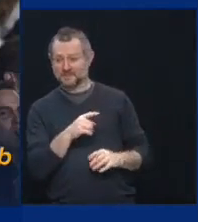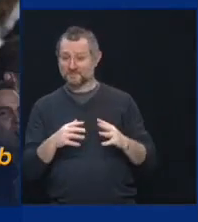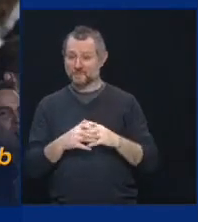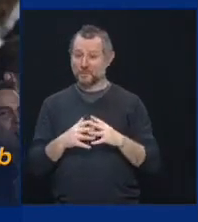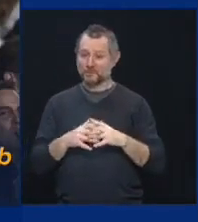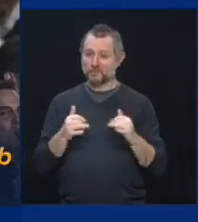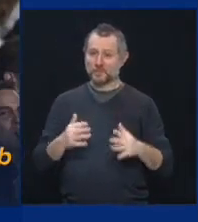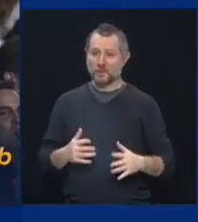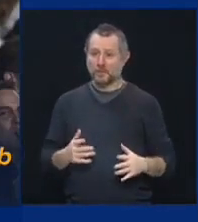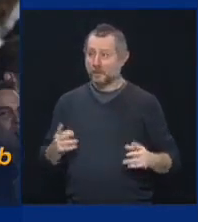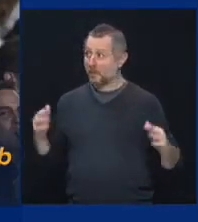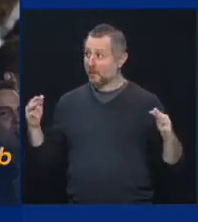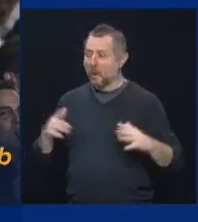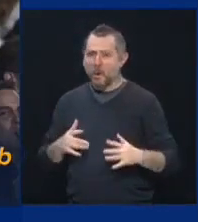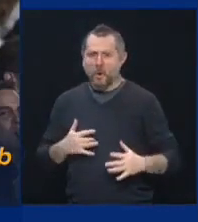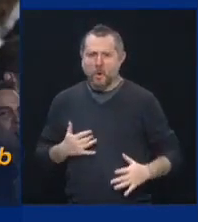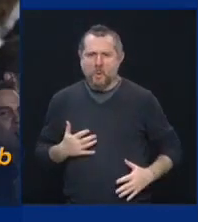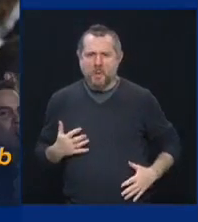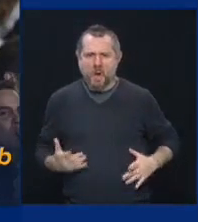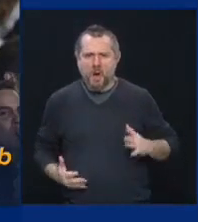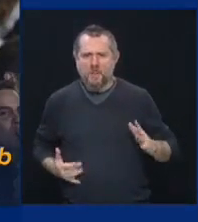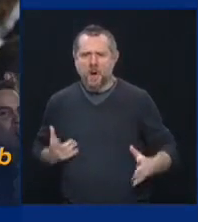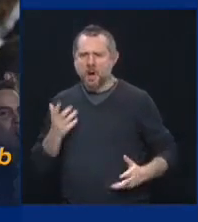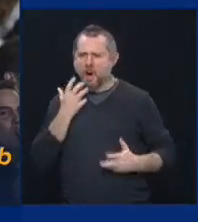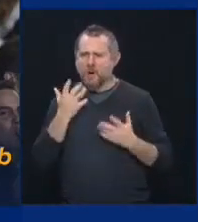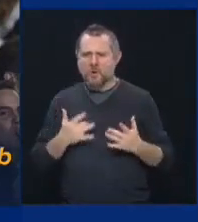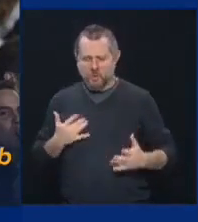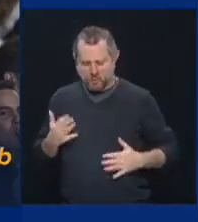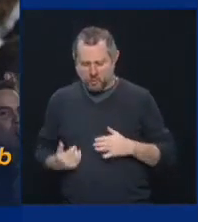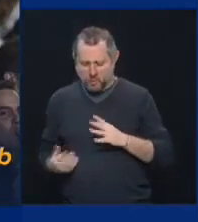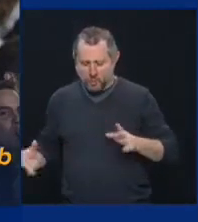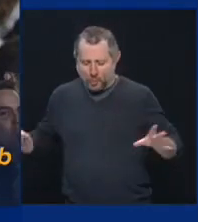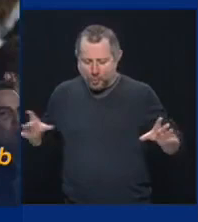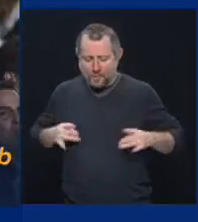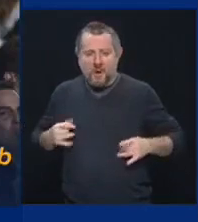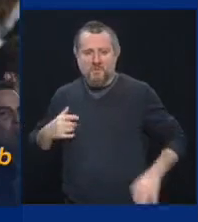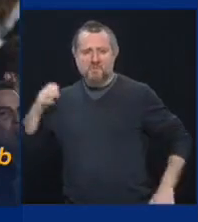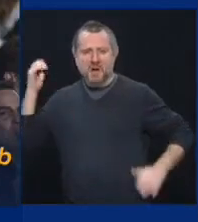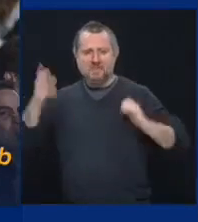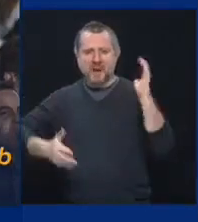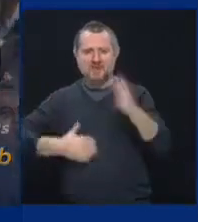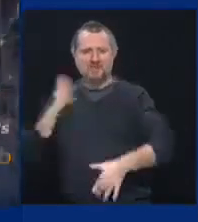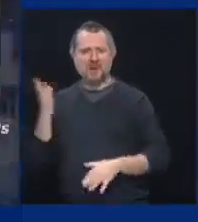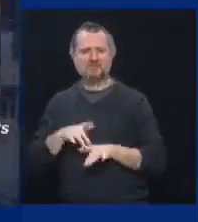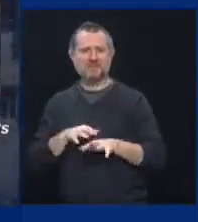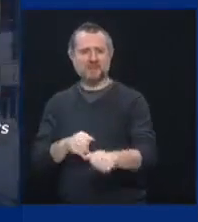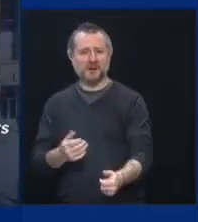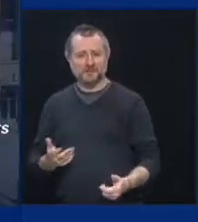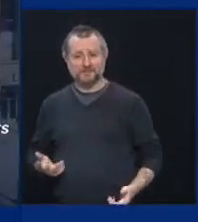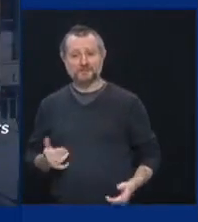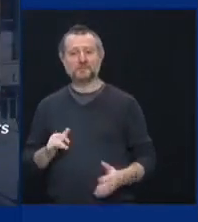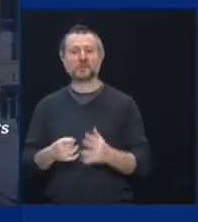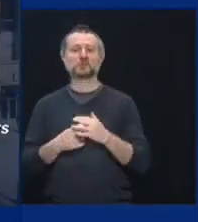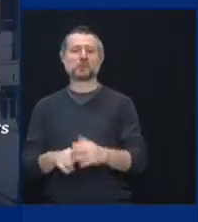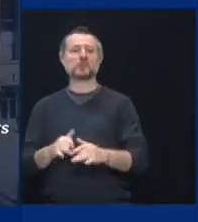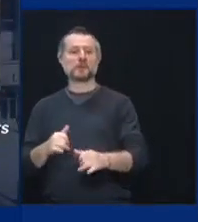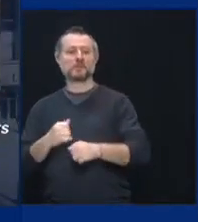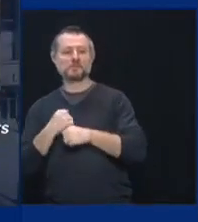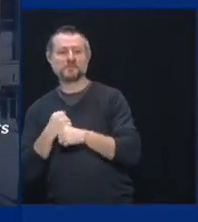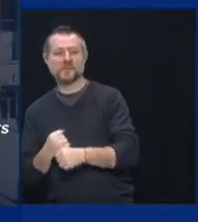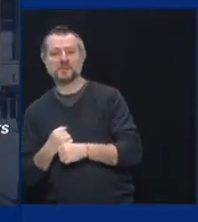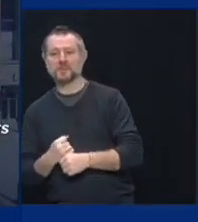and you have the noise and you have the people cheering. So we're going to play ball and we're going to play ball